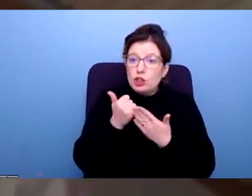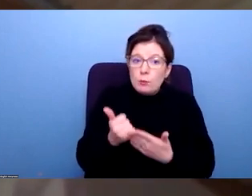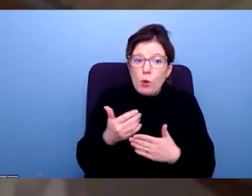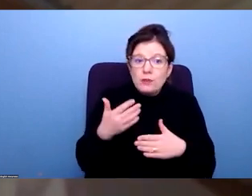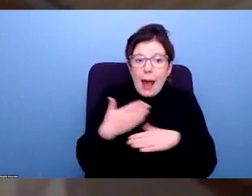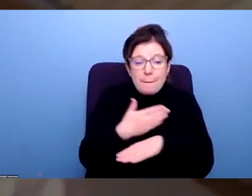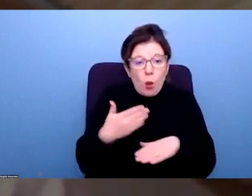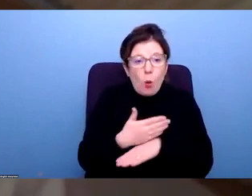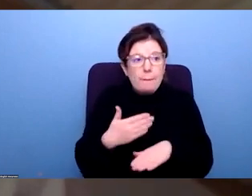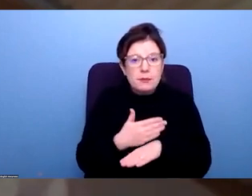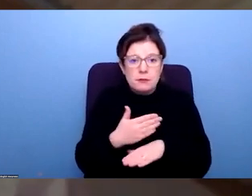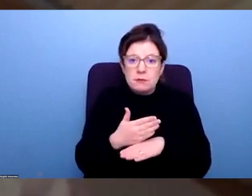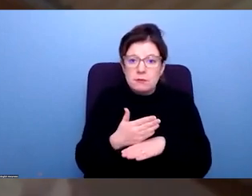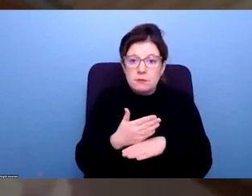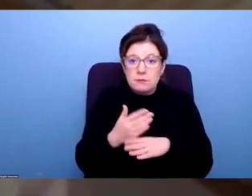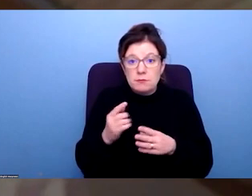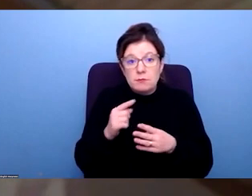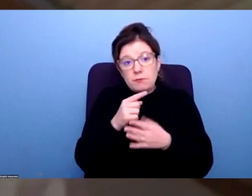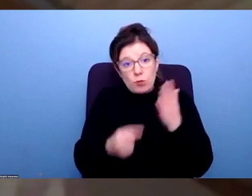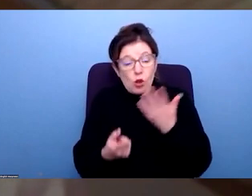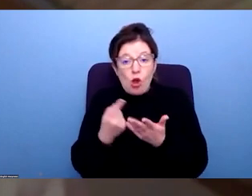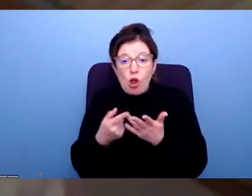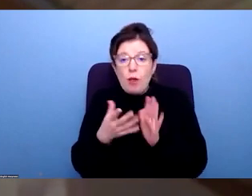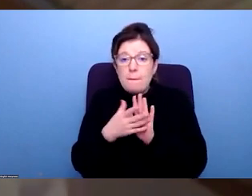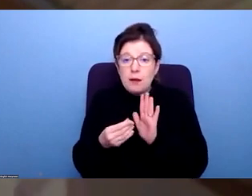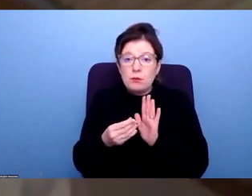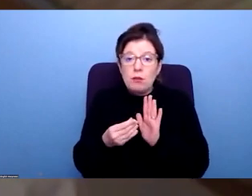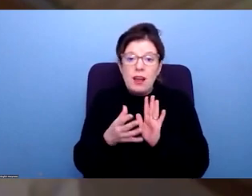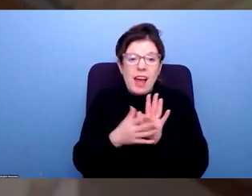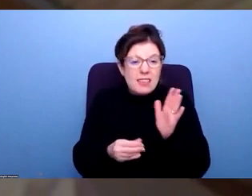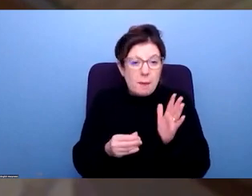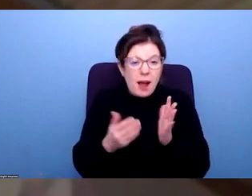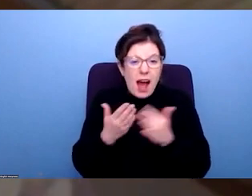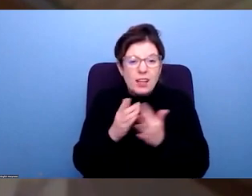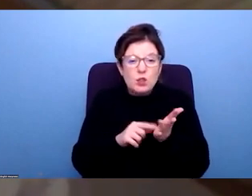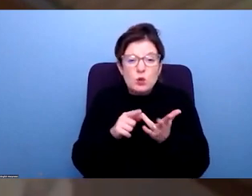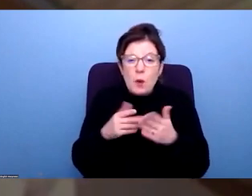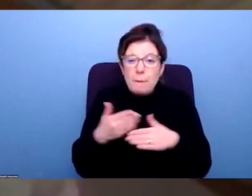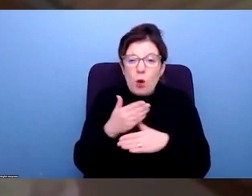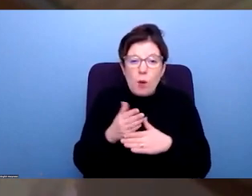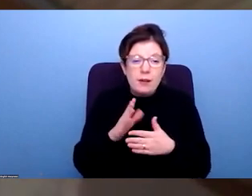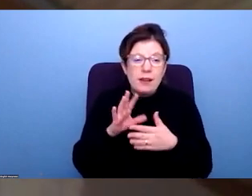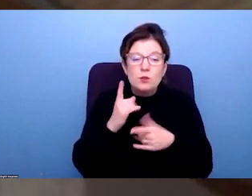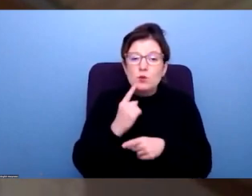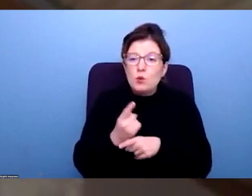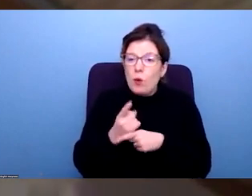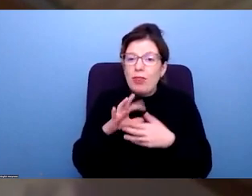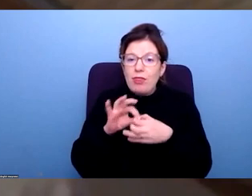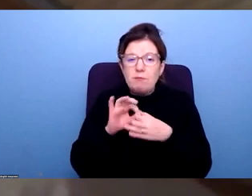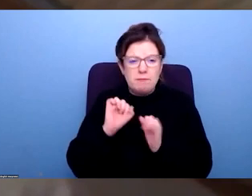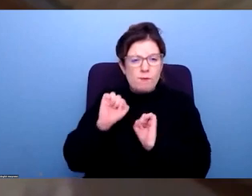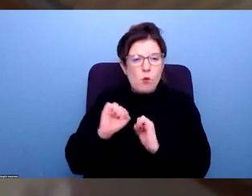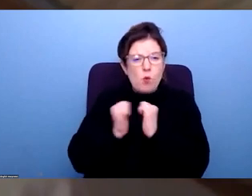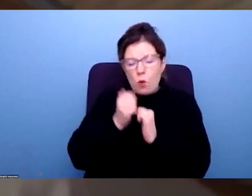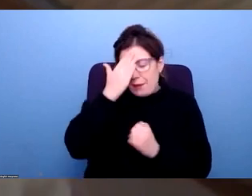generally, actually, too. There's other models, too, around, for example, access to employment advice through talking therapies where people have long term mental health